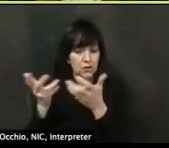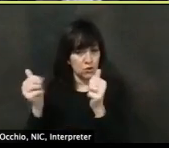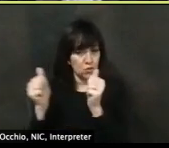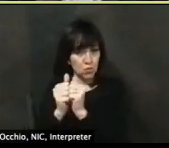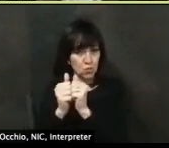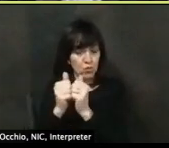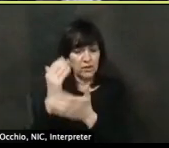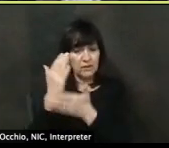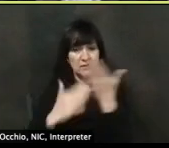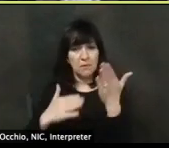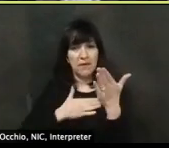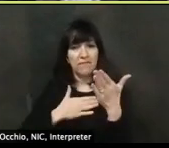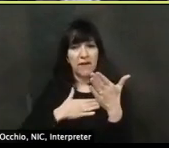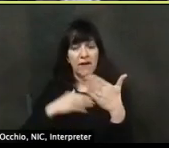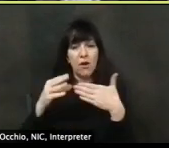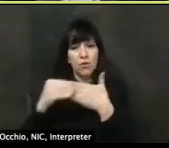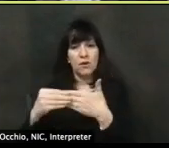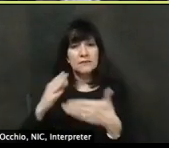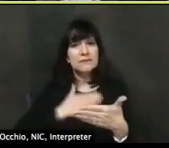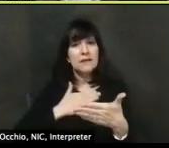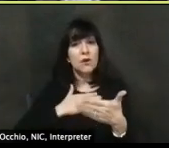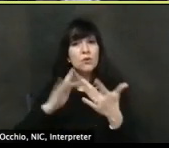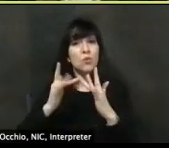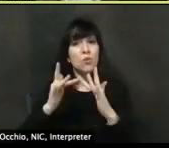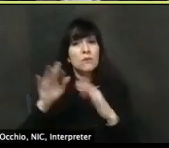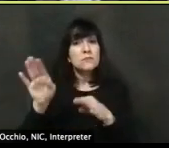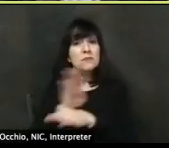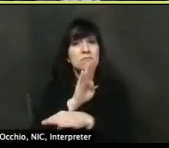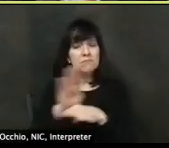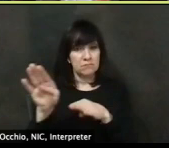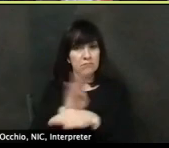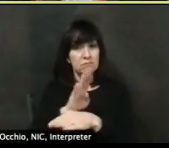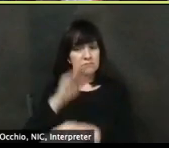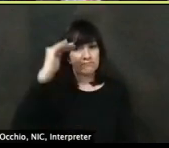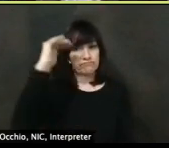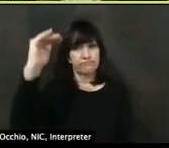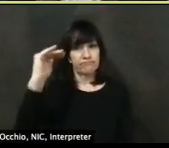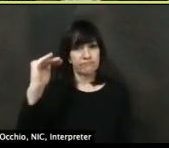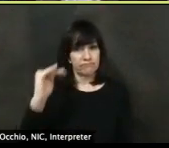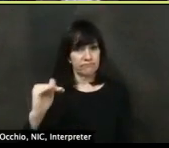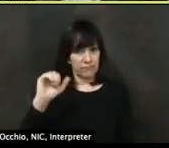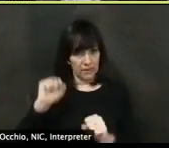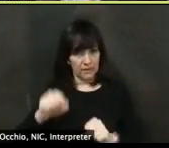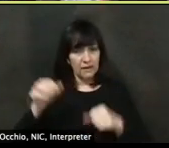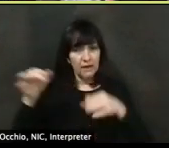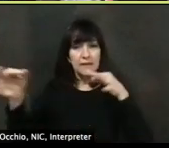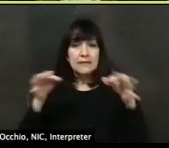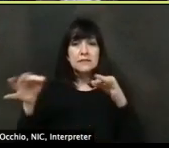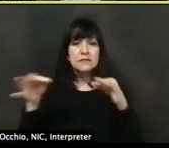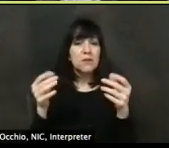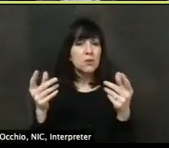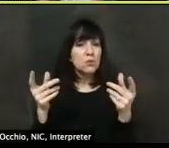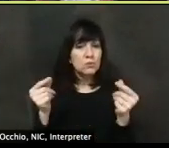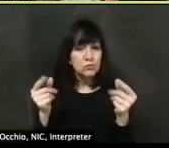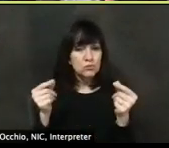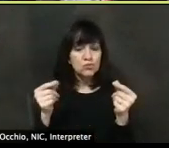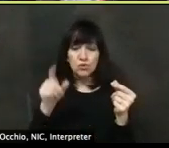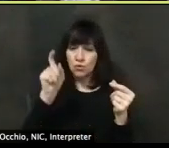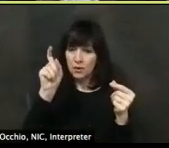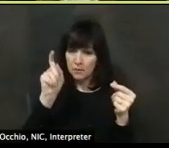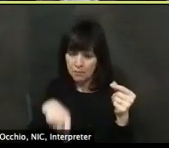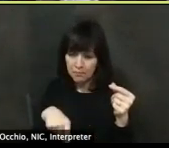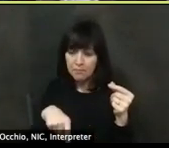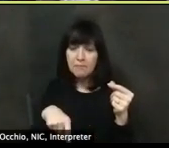on our website and, uh, and from, uh, some other documents that explain exactly how that can happen. There has to be a certain distance between cars.